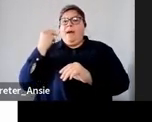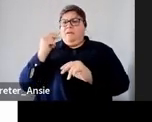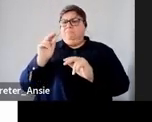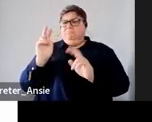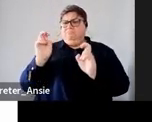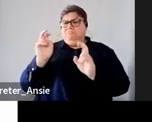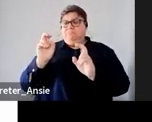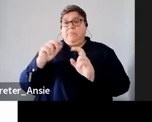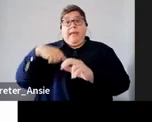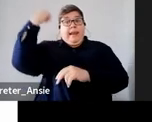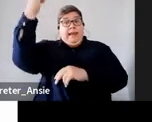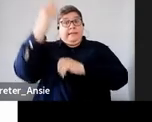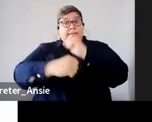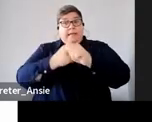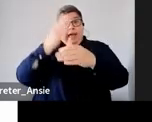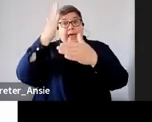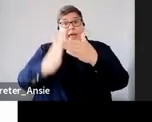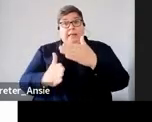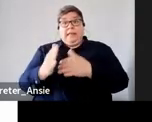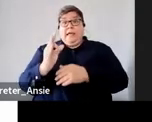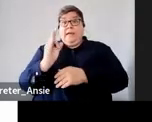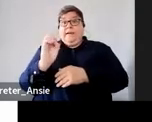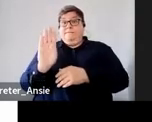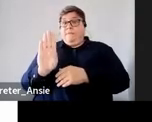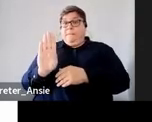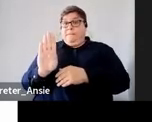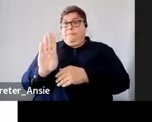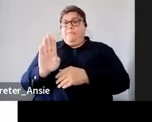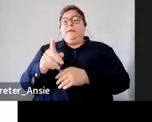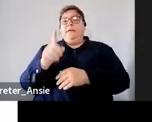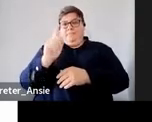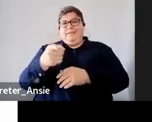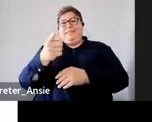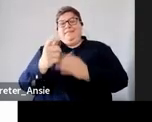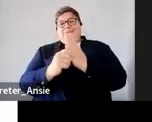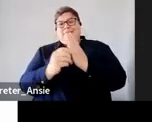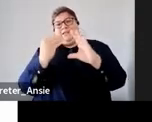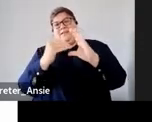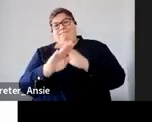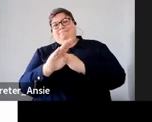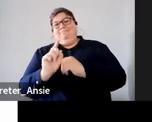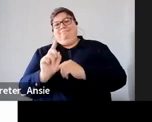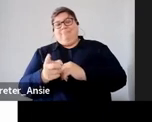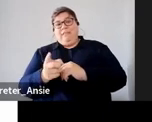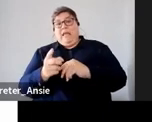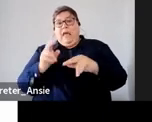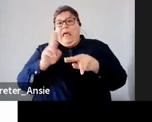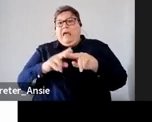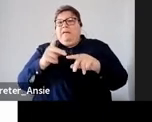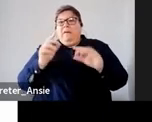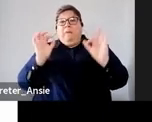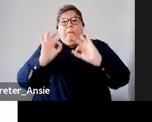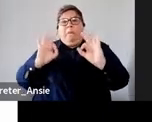year end of February you need to submit your provisional tax return even if your company haven't made anything